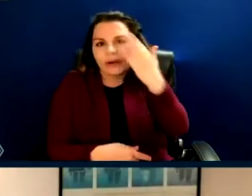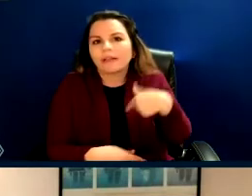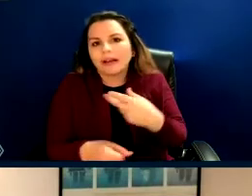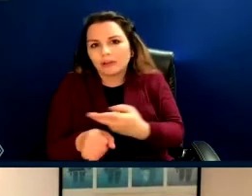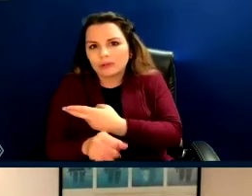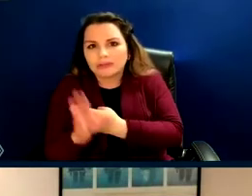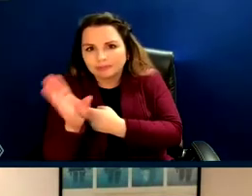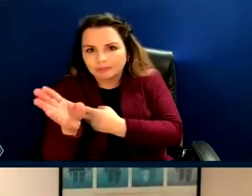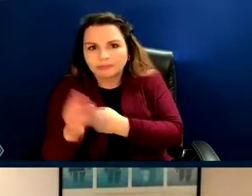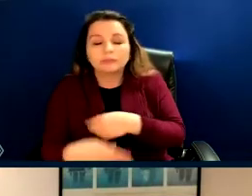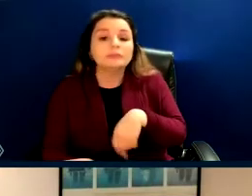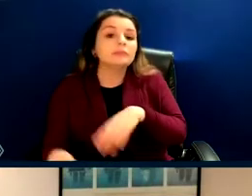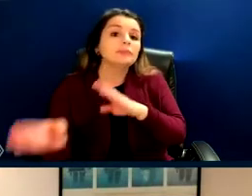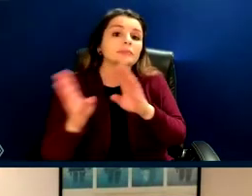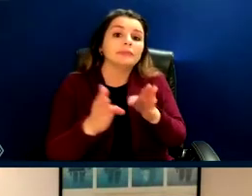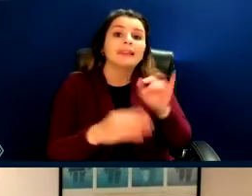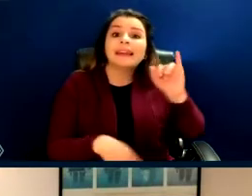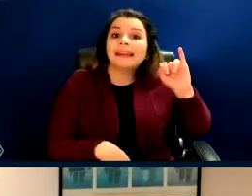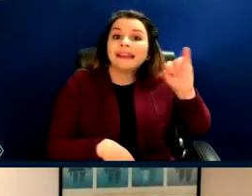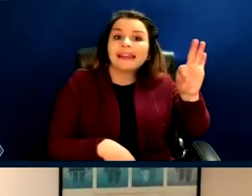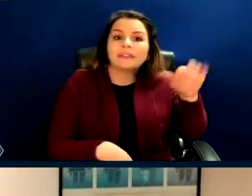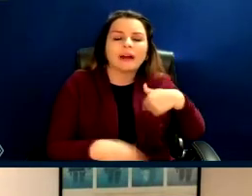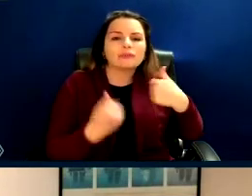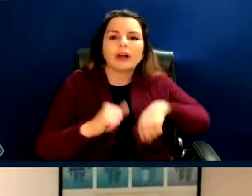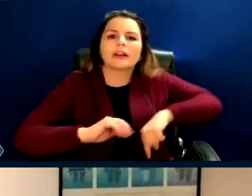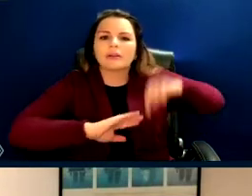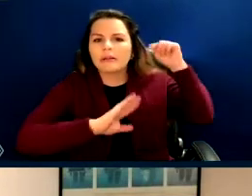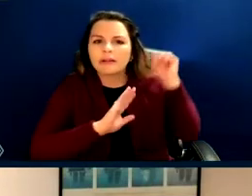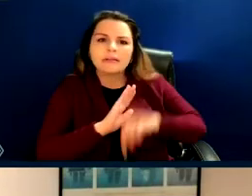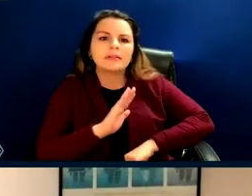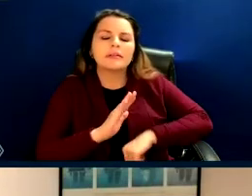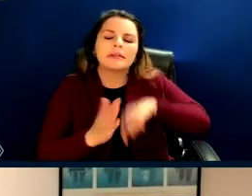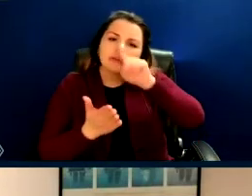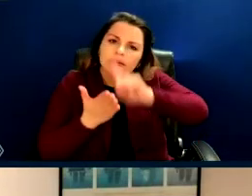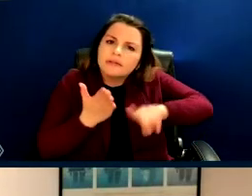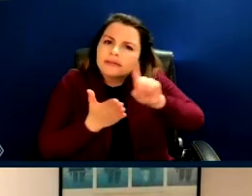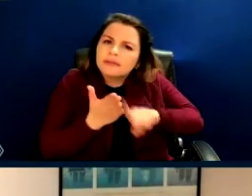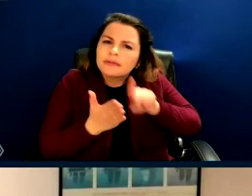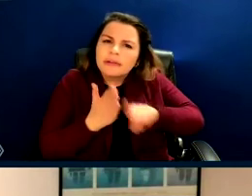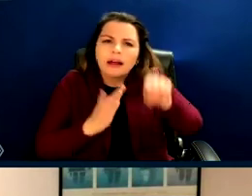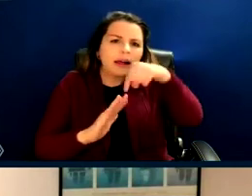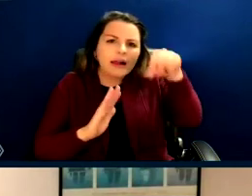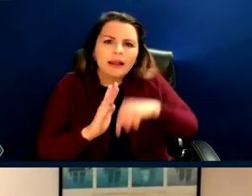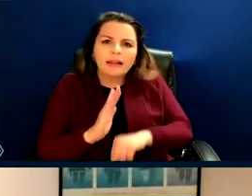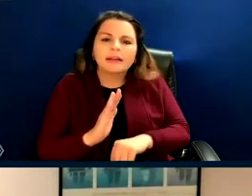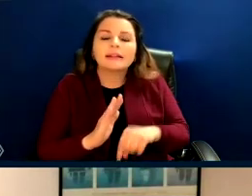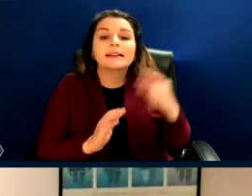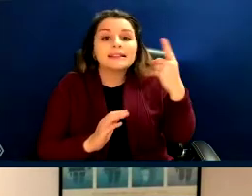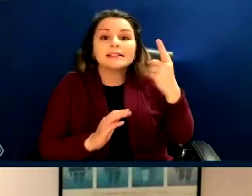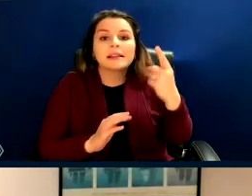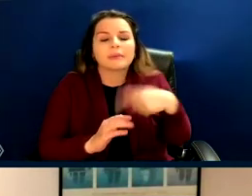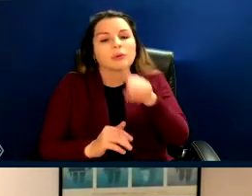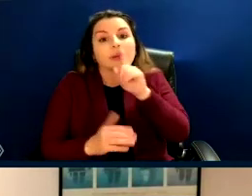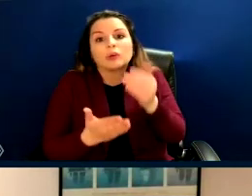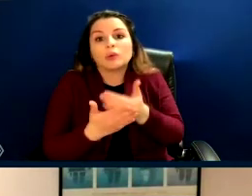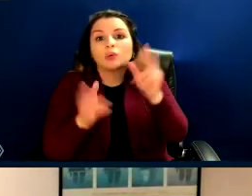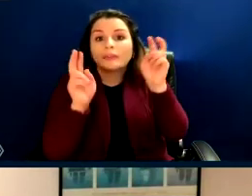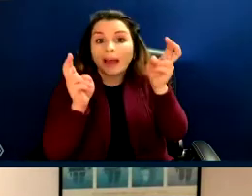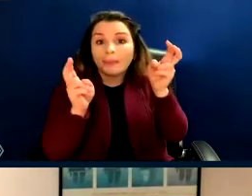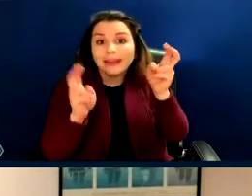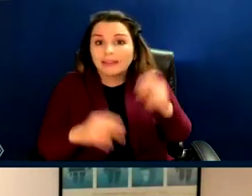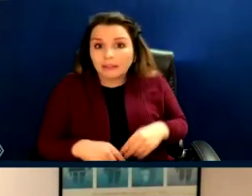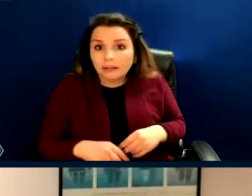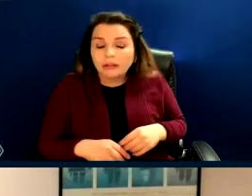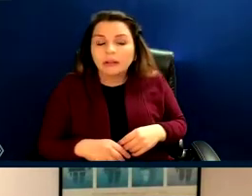If I'm trying to go deep on something I don't know as much about,